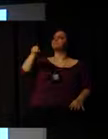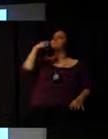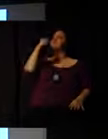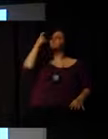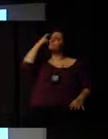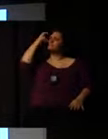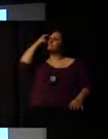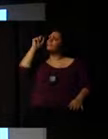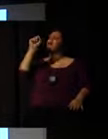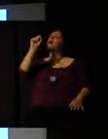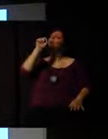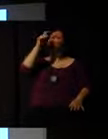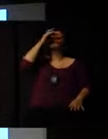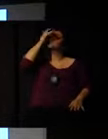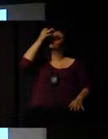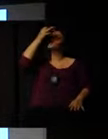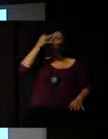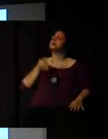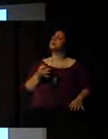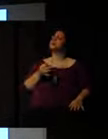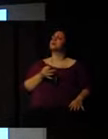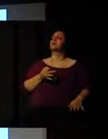that you can go and speak to.